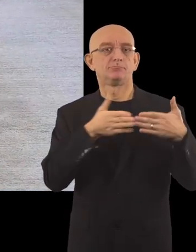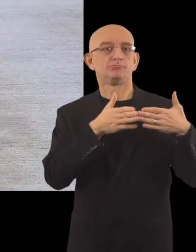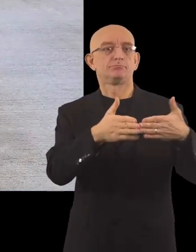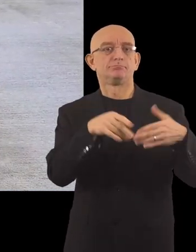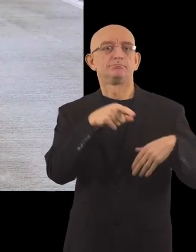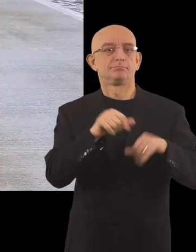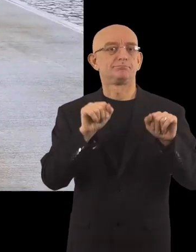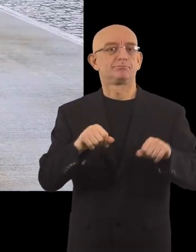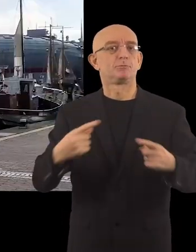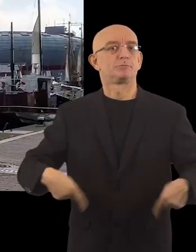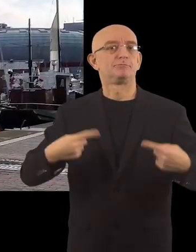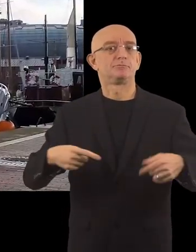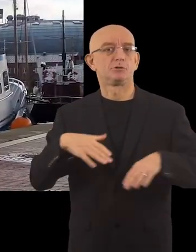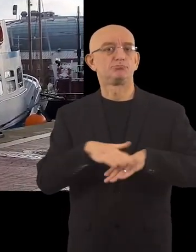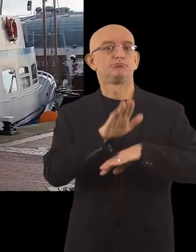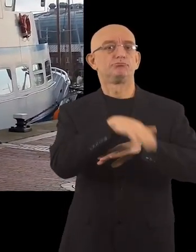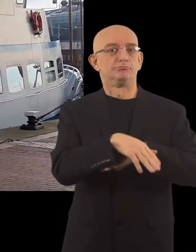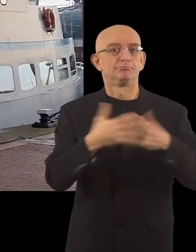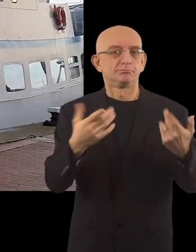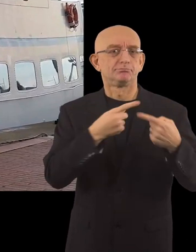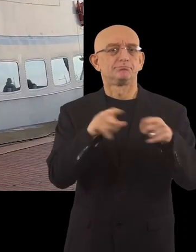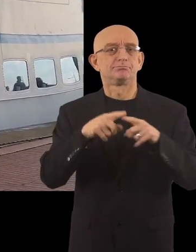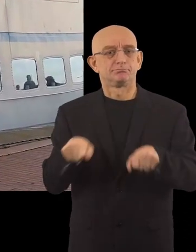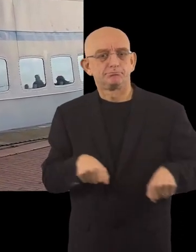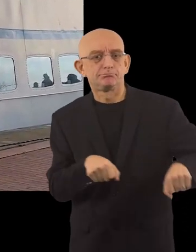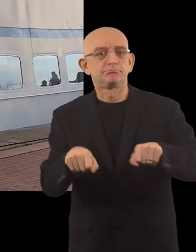are now accessible for wheelchairs and other mobility devices.